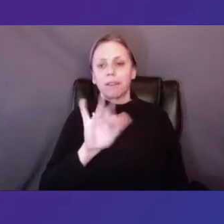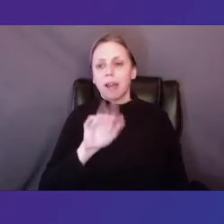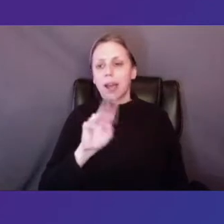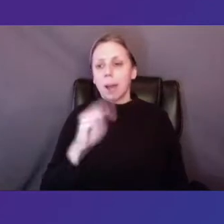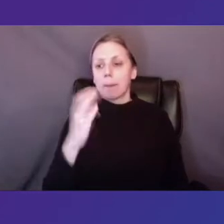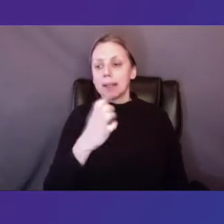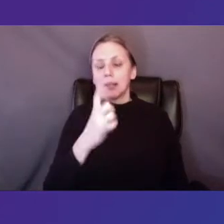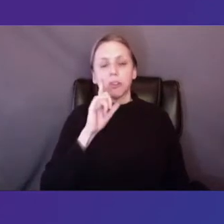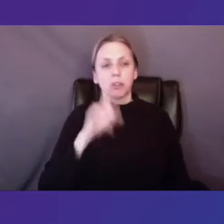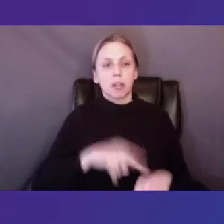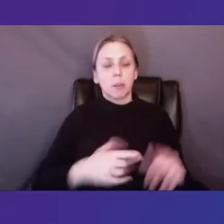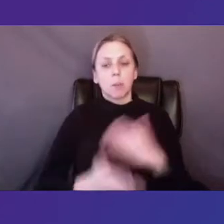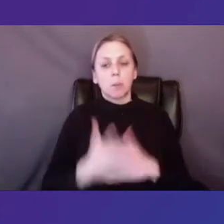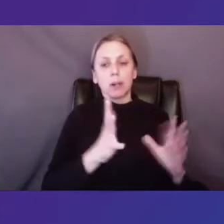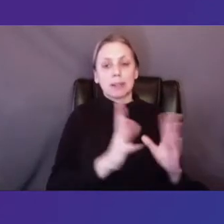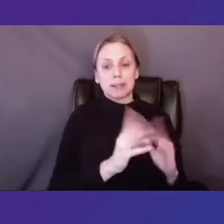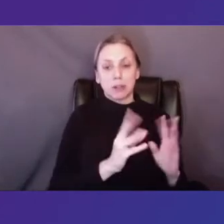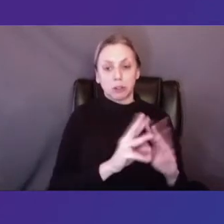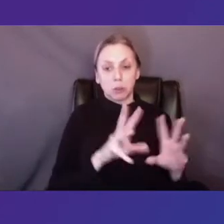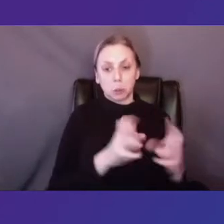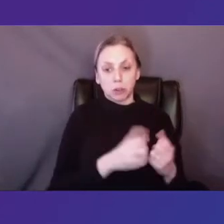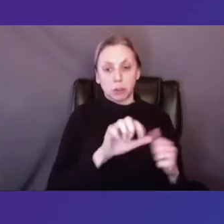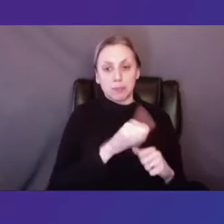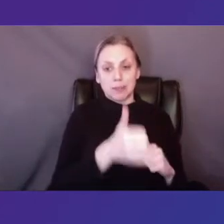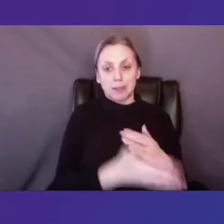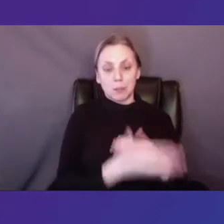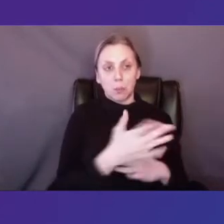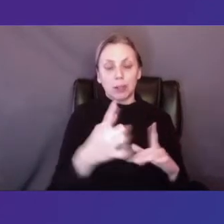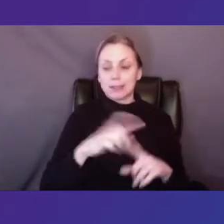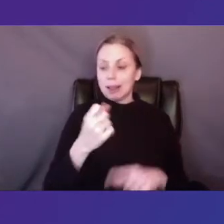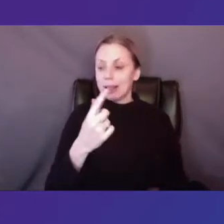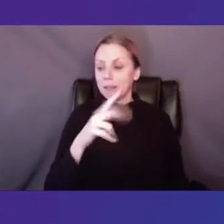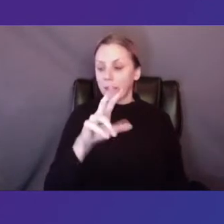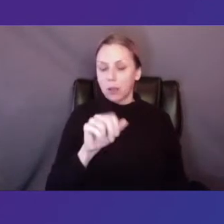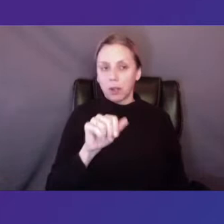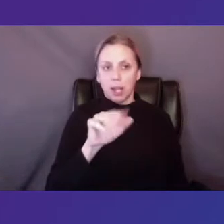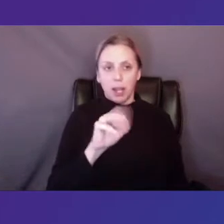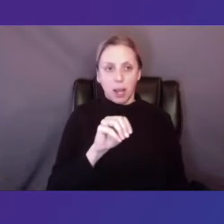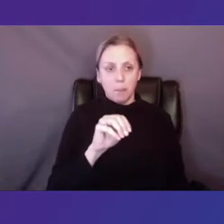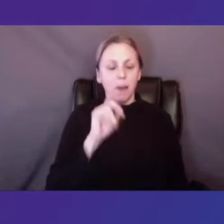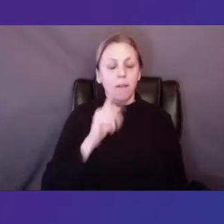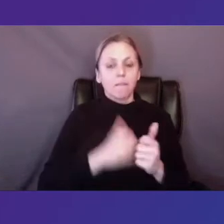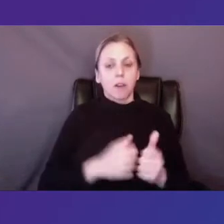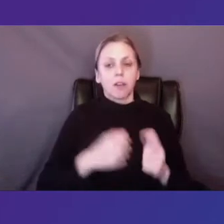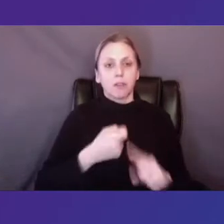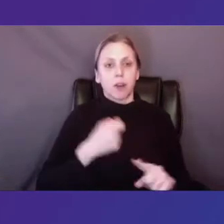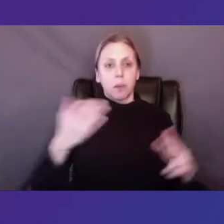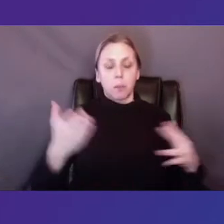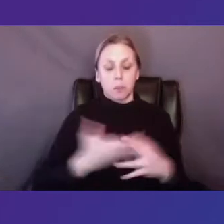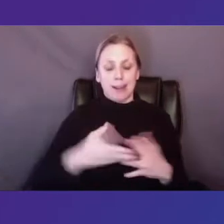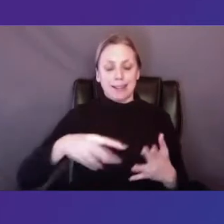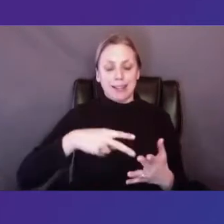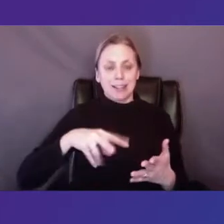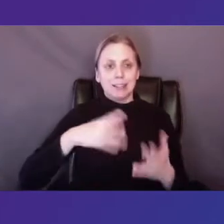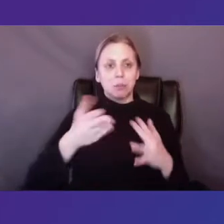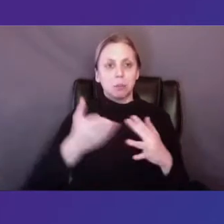Our morning sessions run from 10 AM to 11 30 AM, followed by a dance break led by Kumbay Center